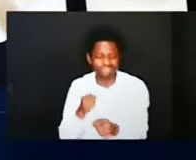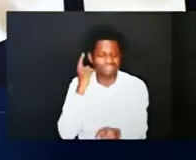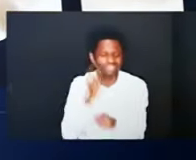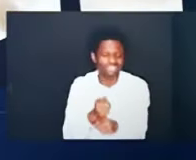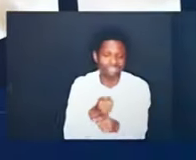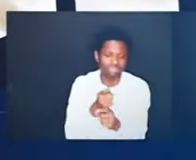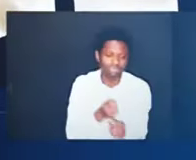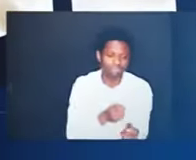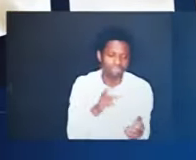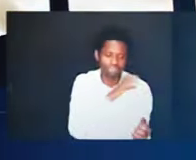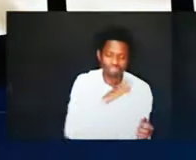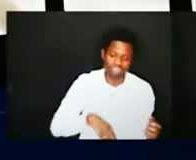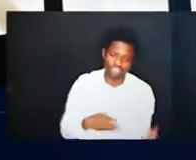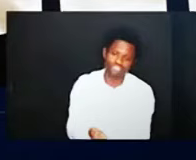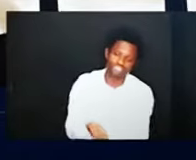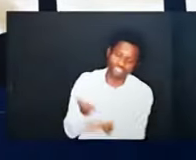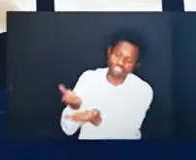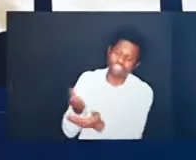salvation